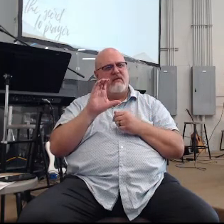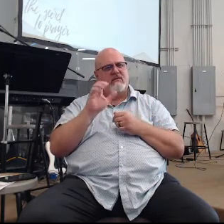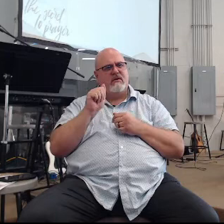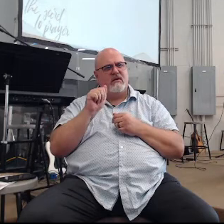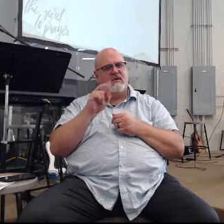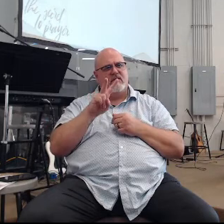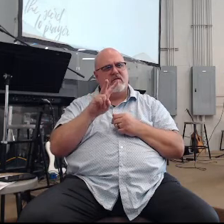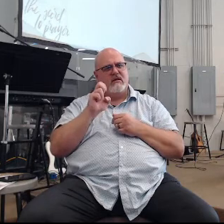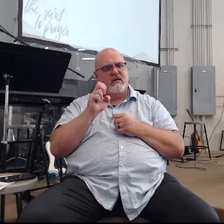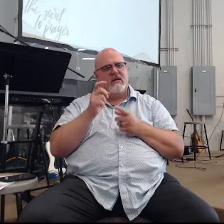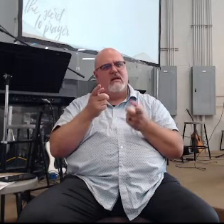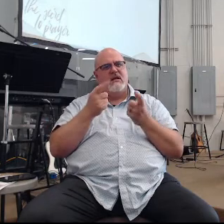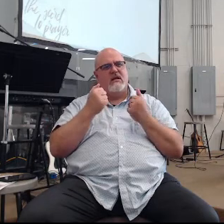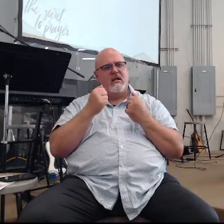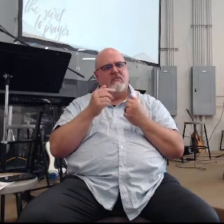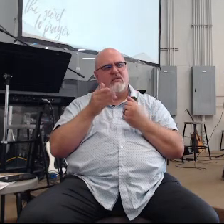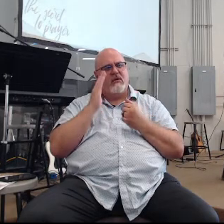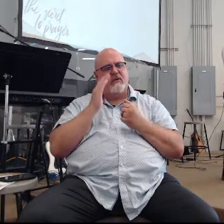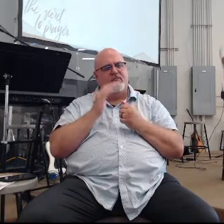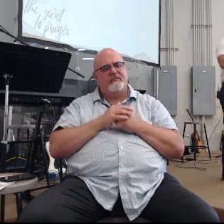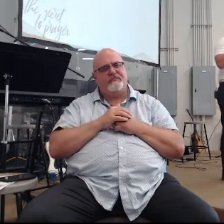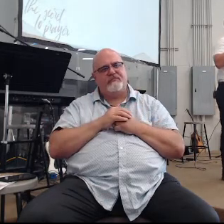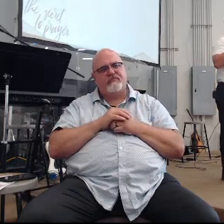here Elijah guys